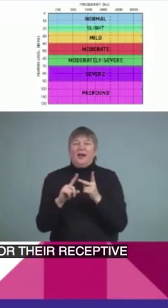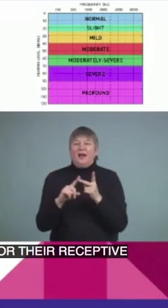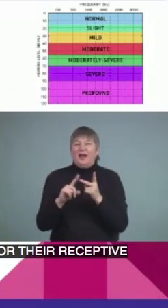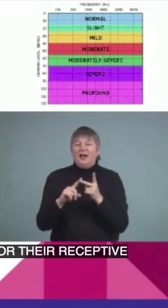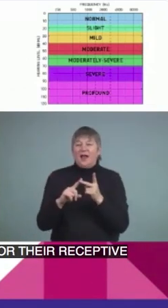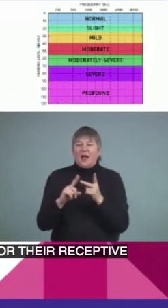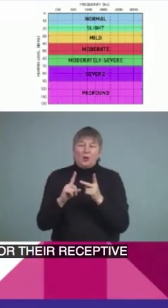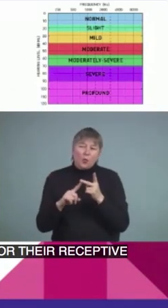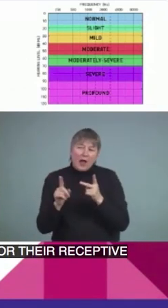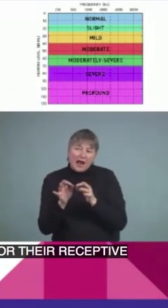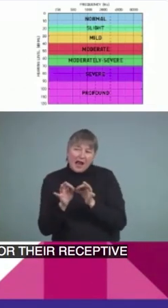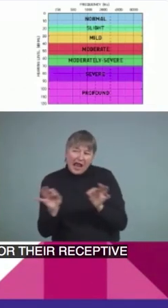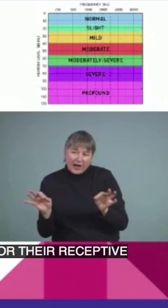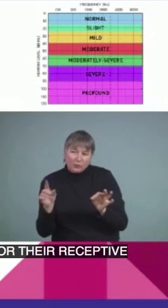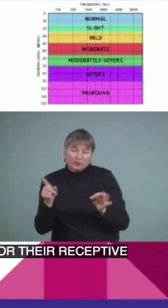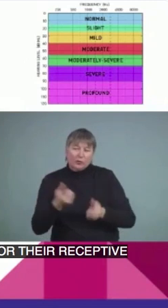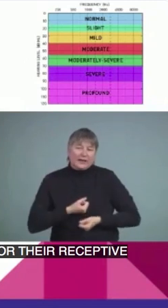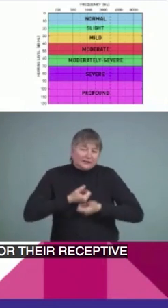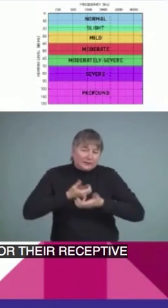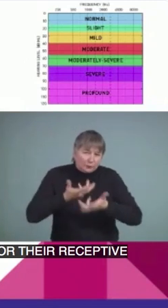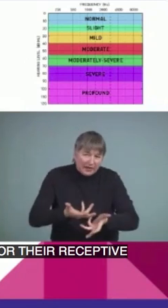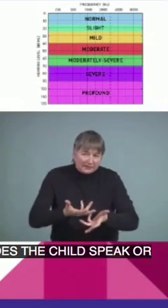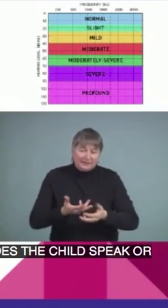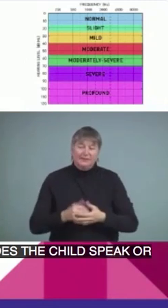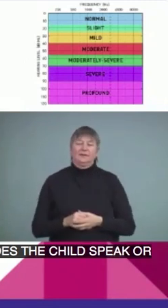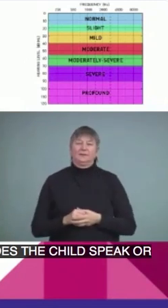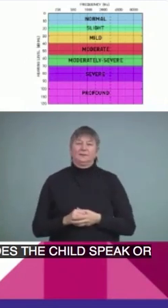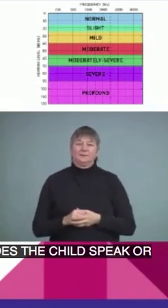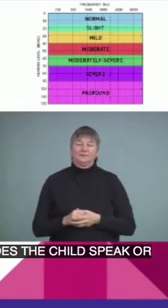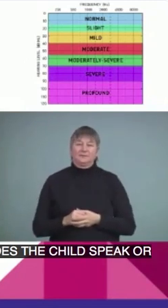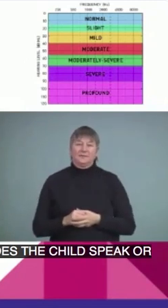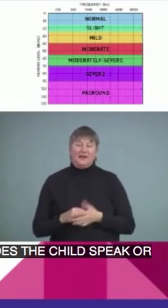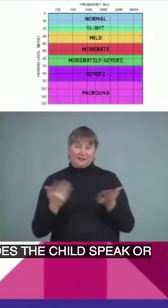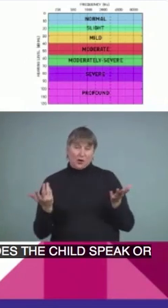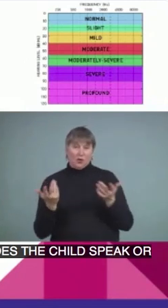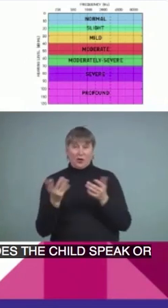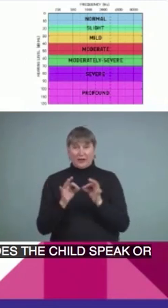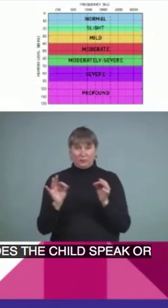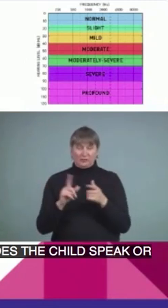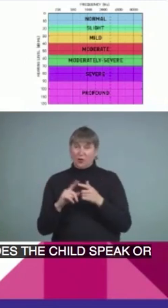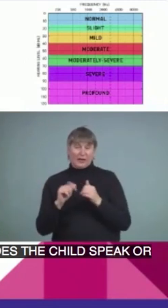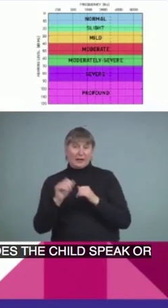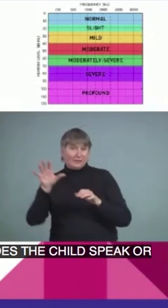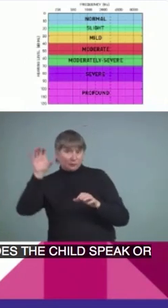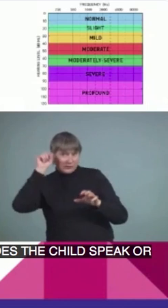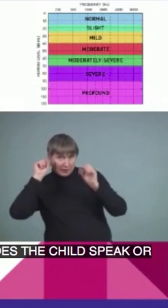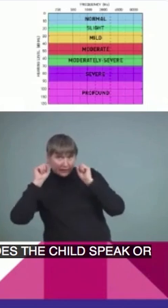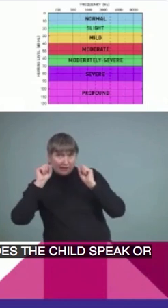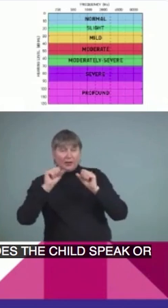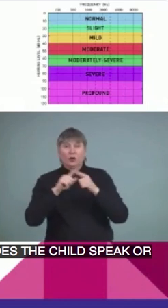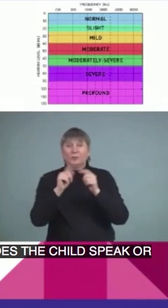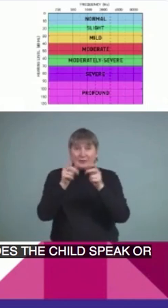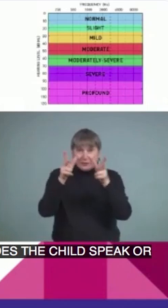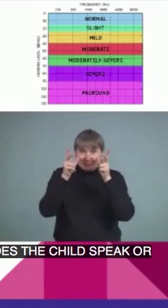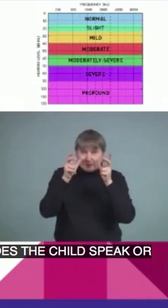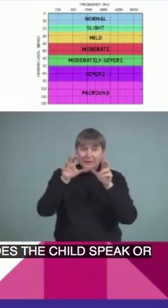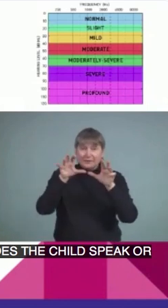speak or express at home? And I should probably be saying signing as well, too, right? If we're really looking at, you know,